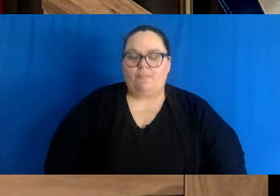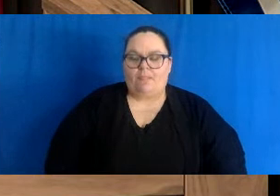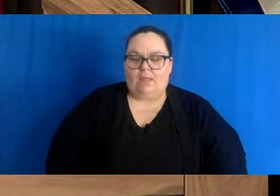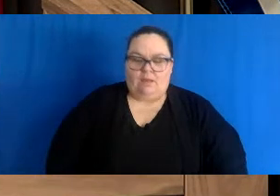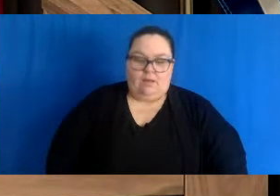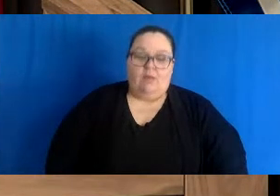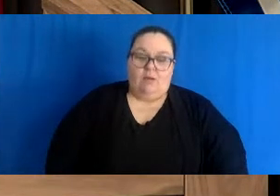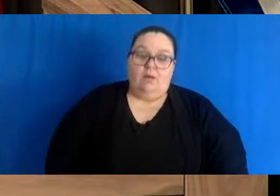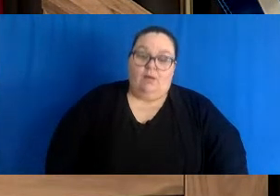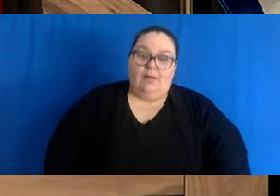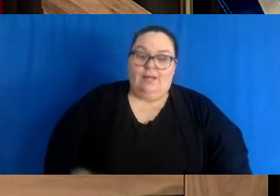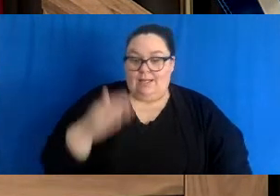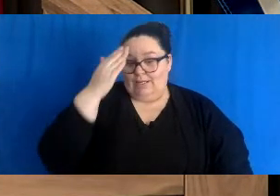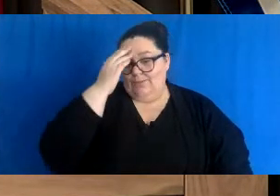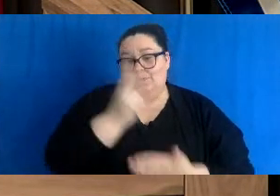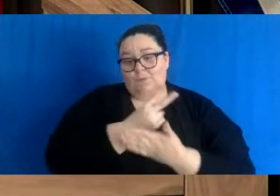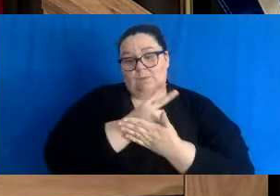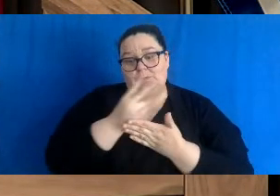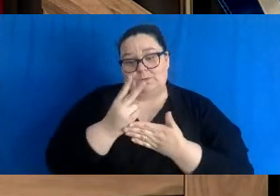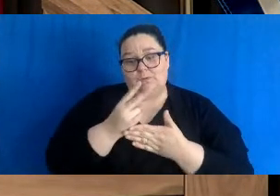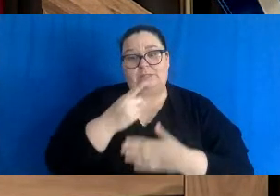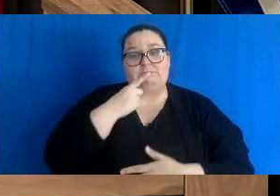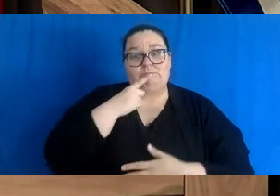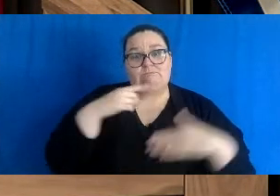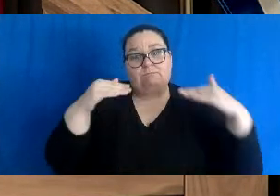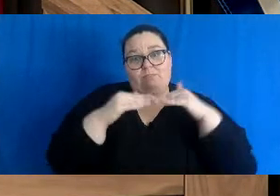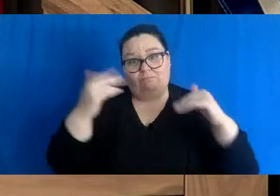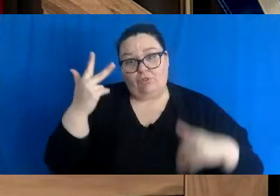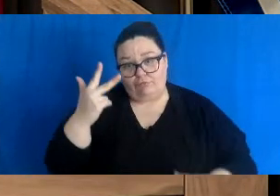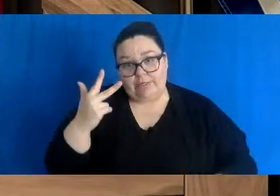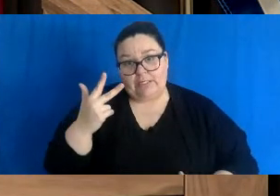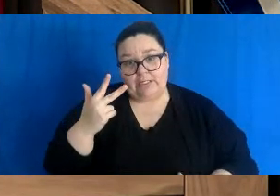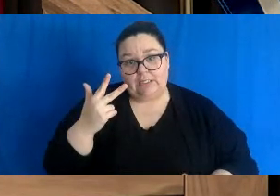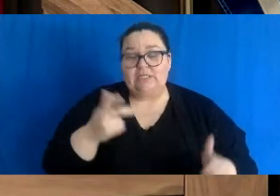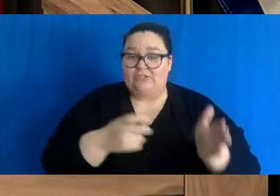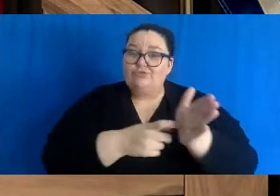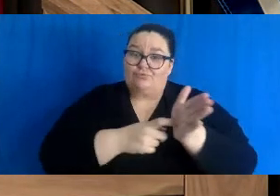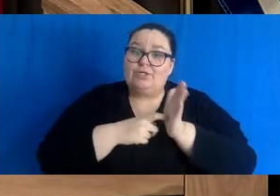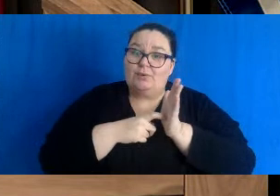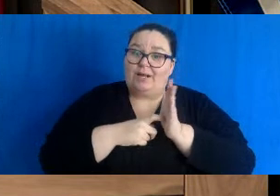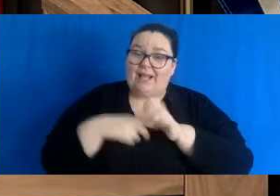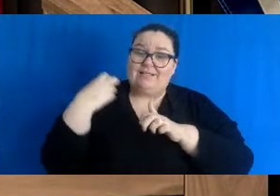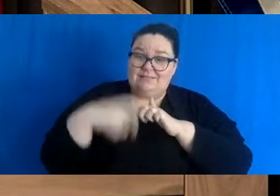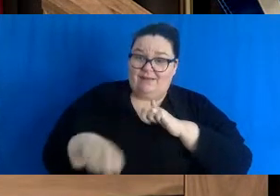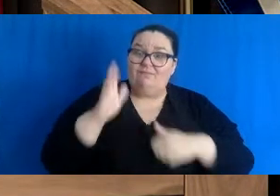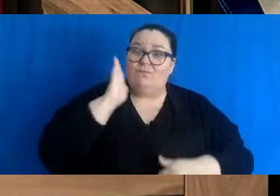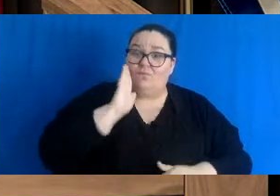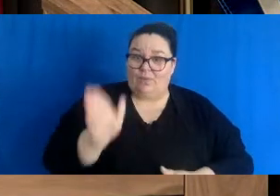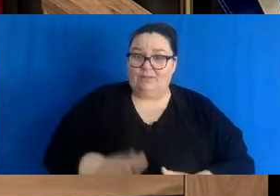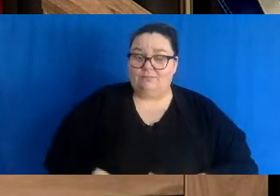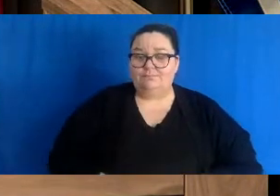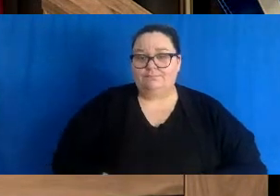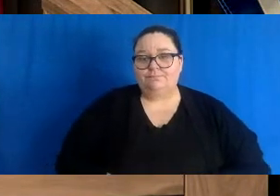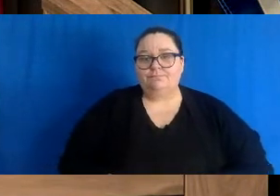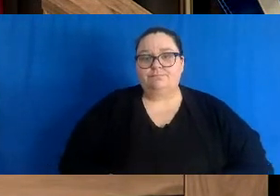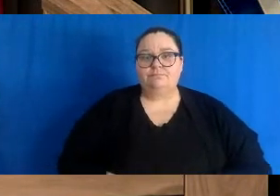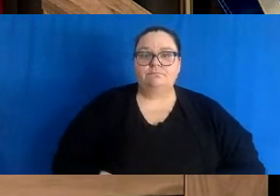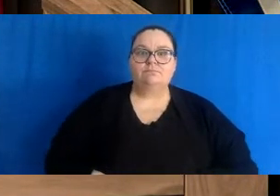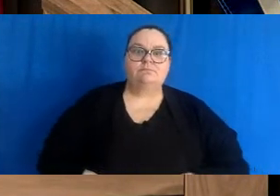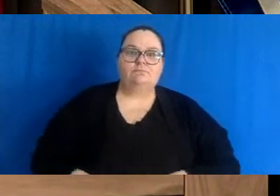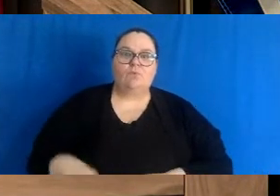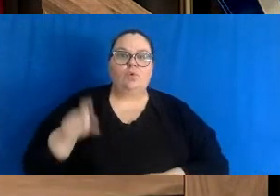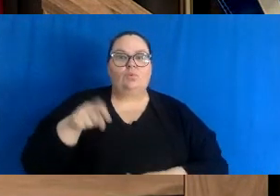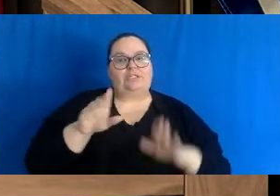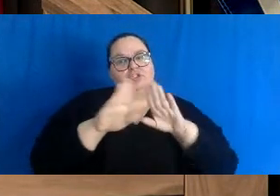two weeks for New Brunswickers but the move to level three is necessary to slow the spread of COVID-19. We need our children